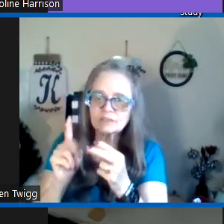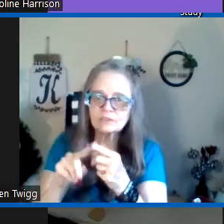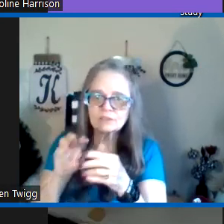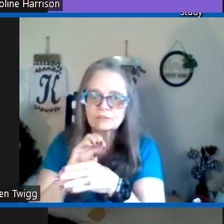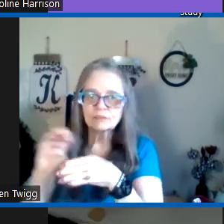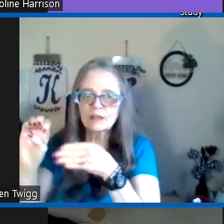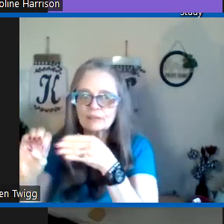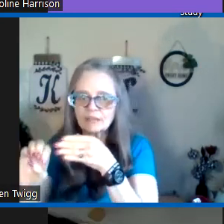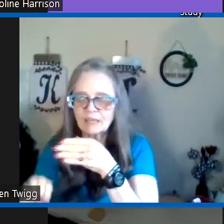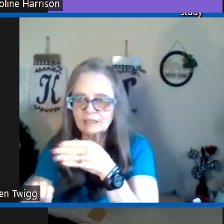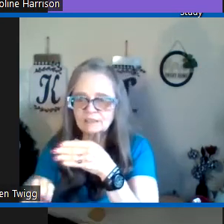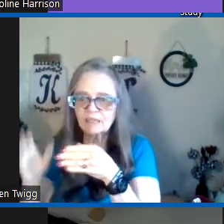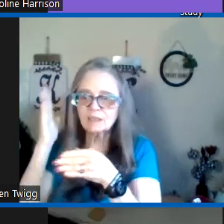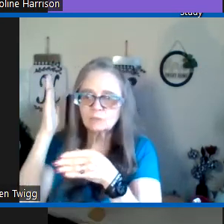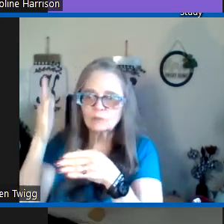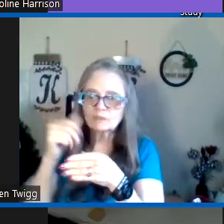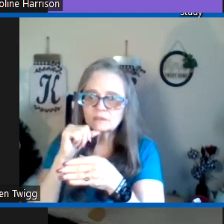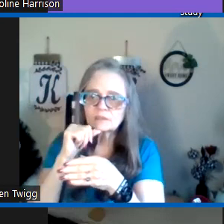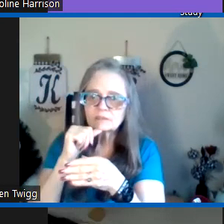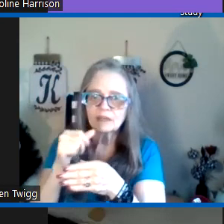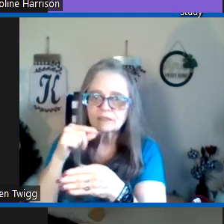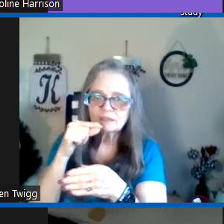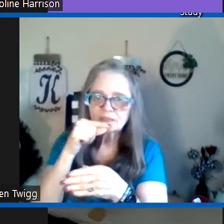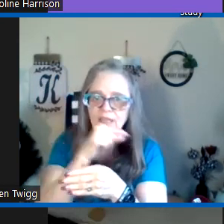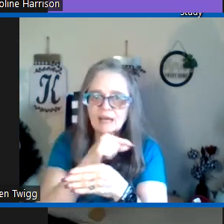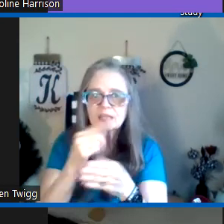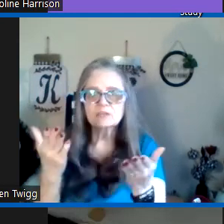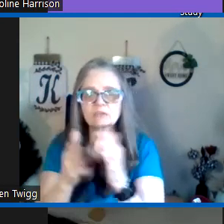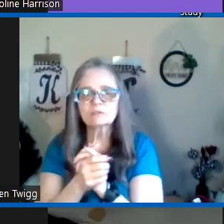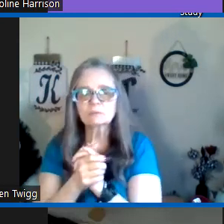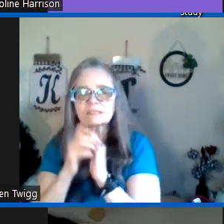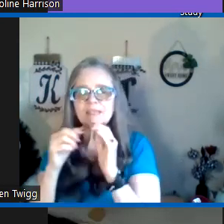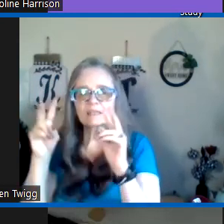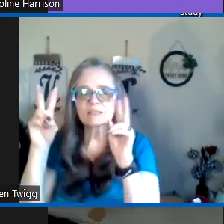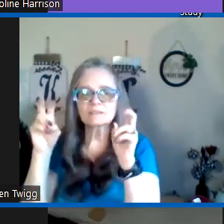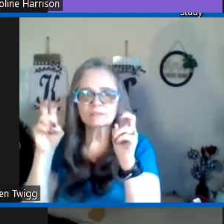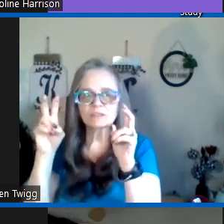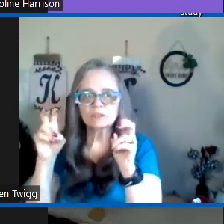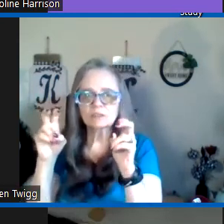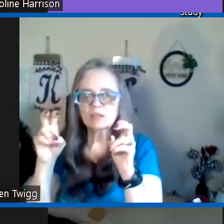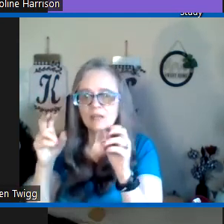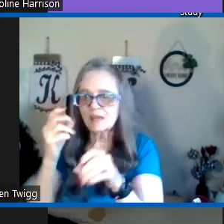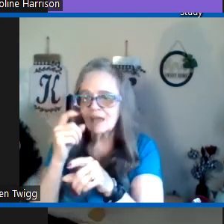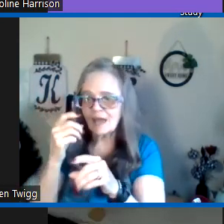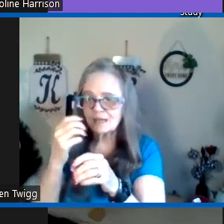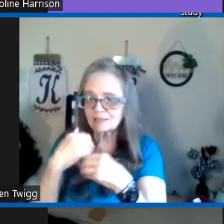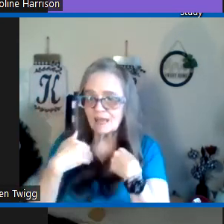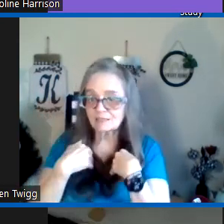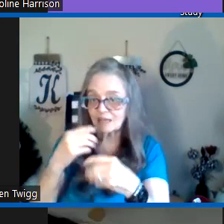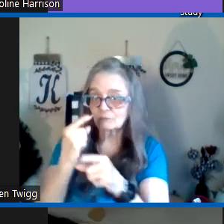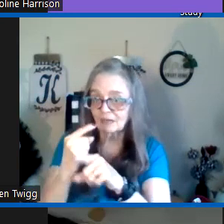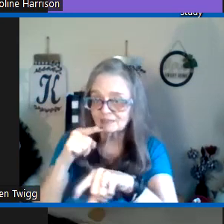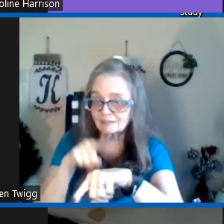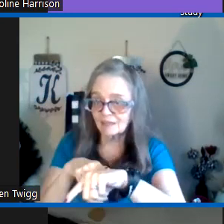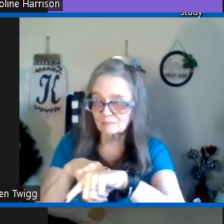hurries to the end and will not lie so here what he's saying is the vision has